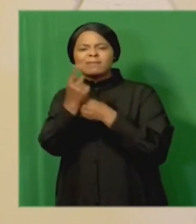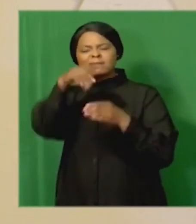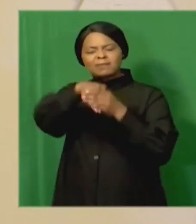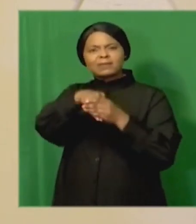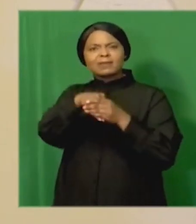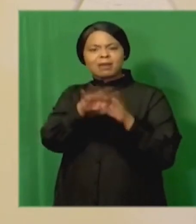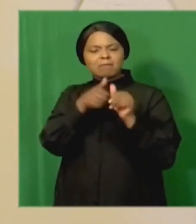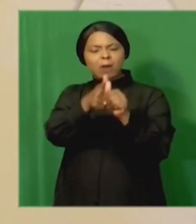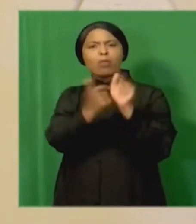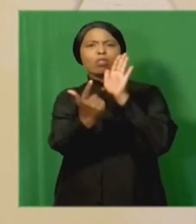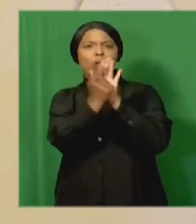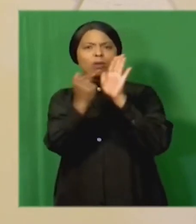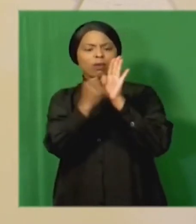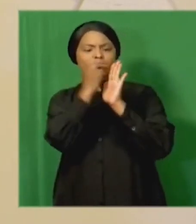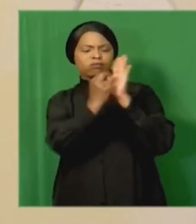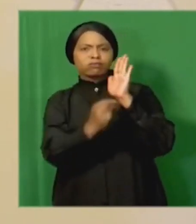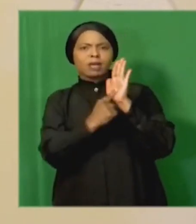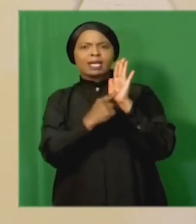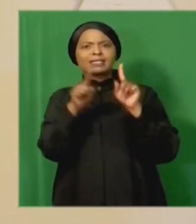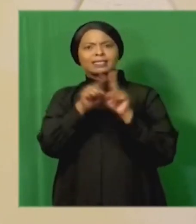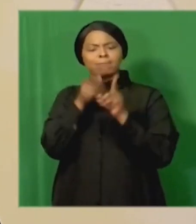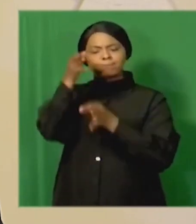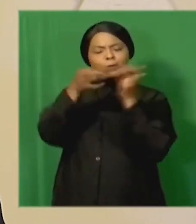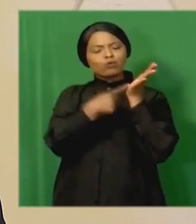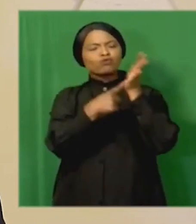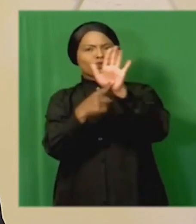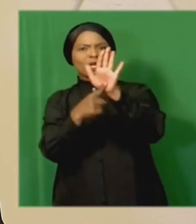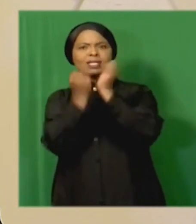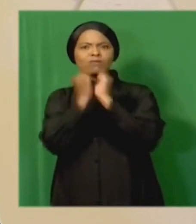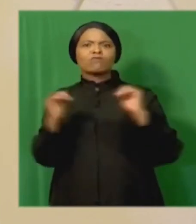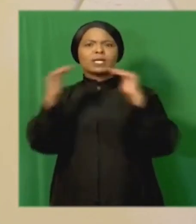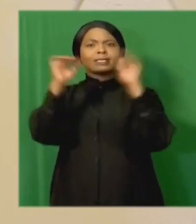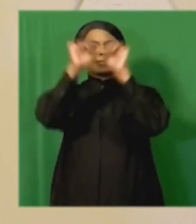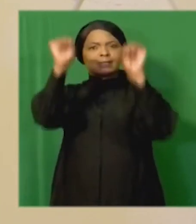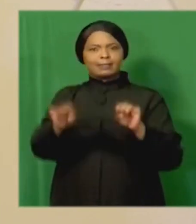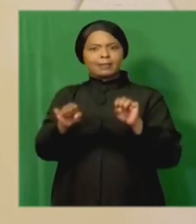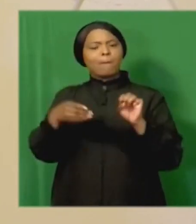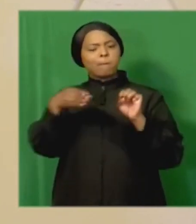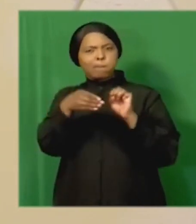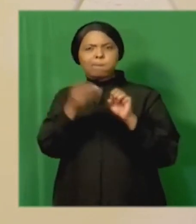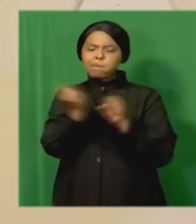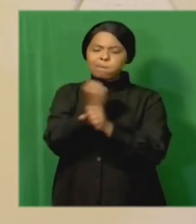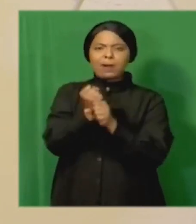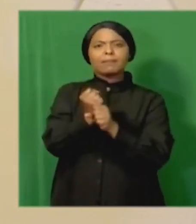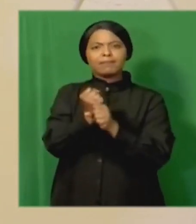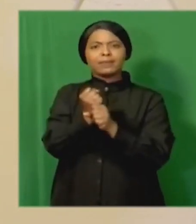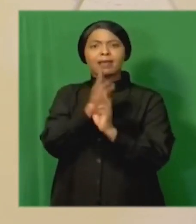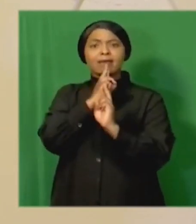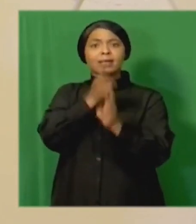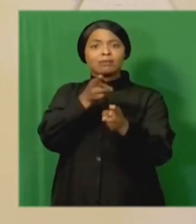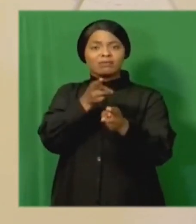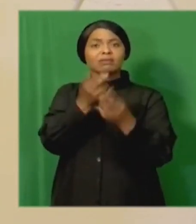rule of law and a demonstration of our democratic system at work. This response